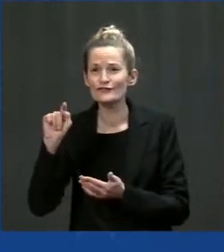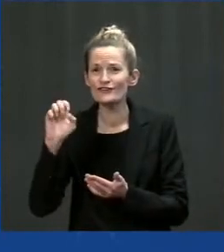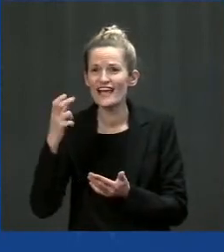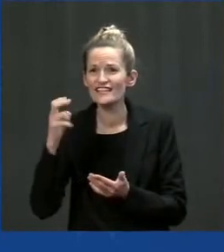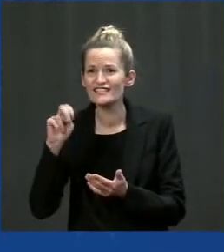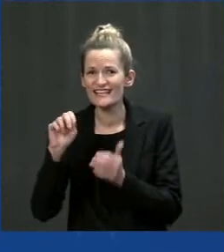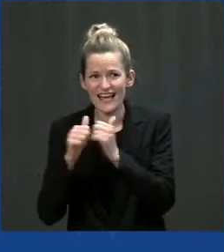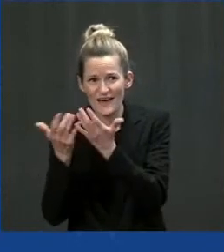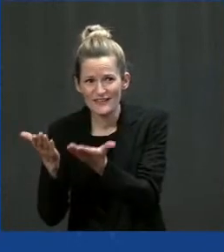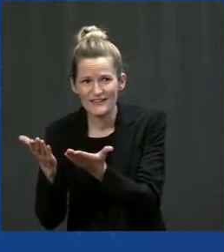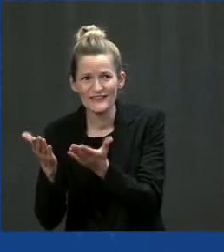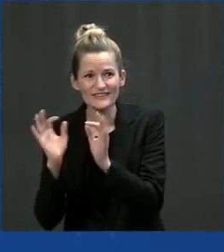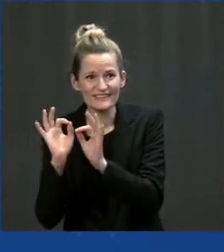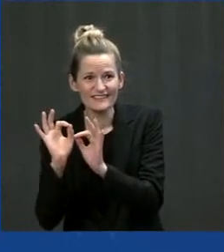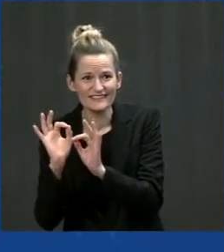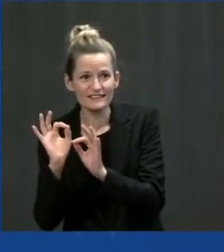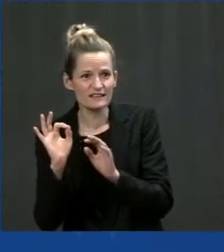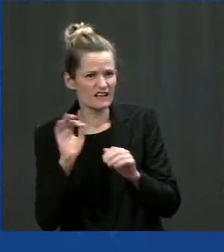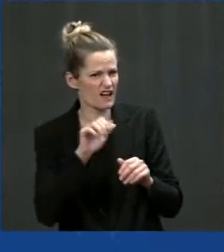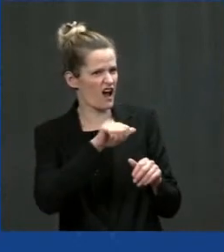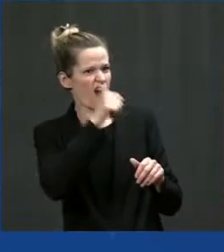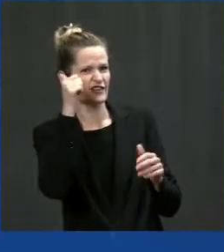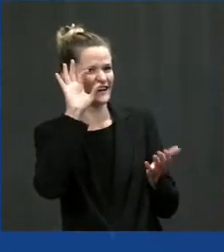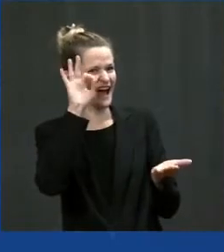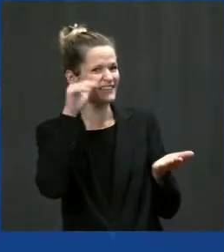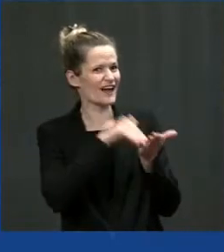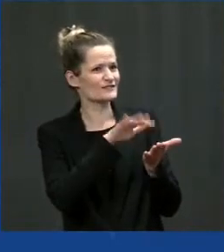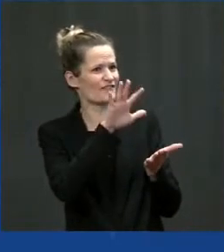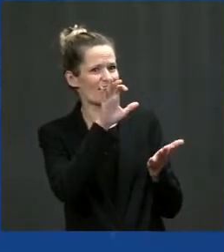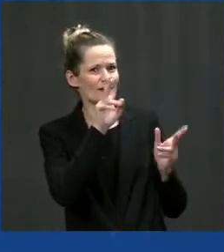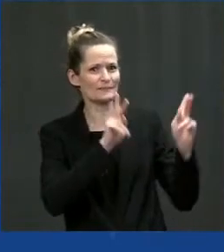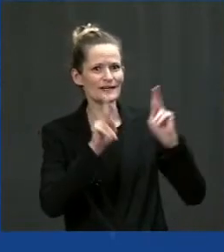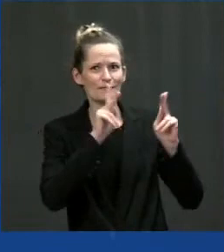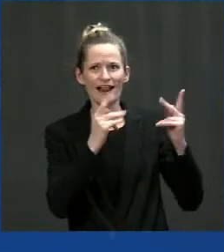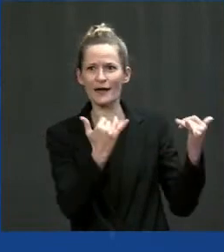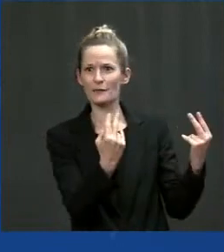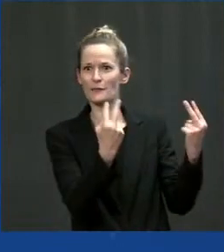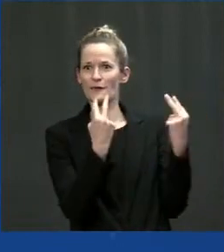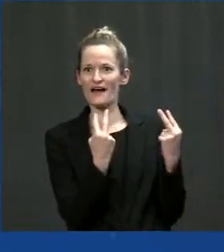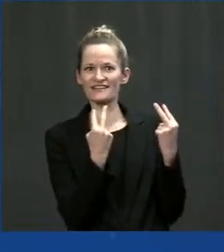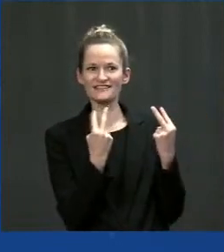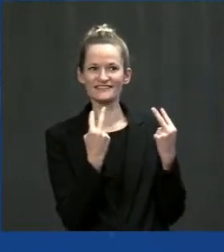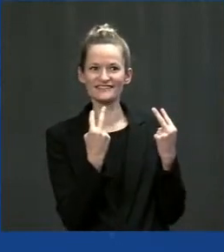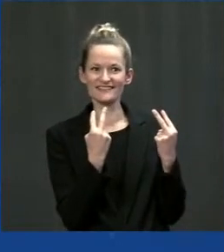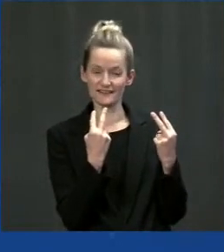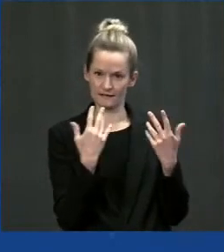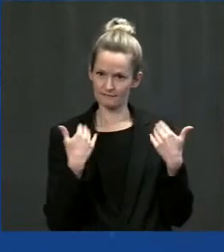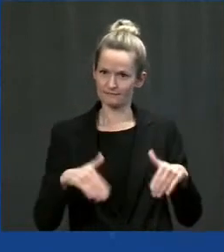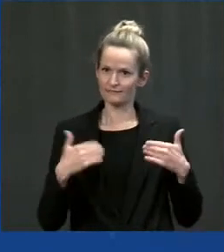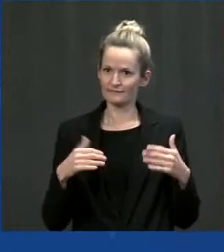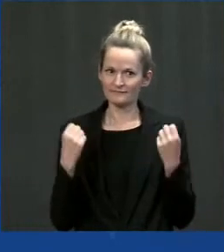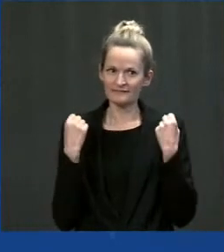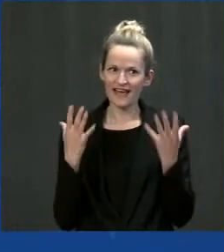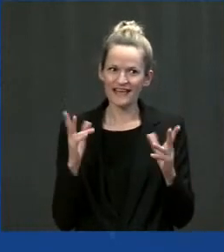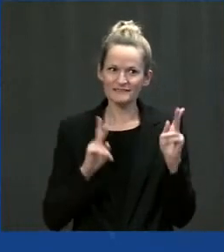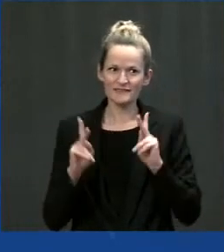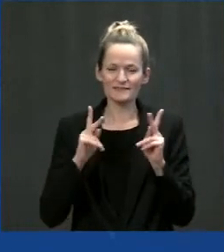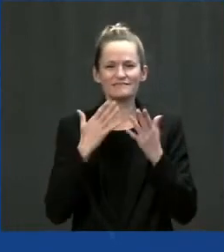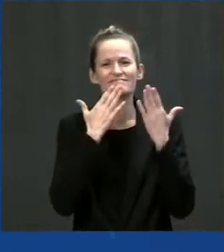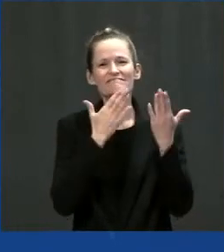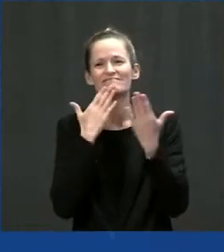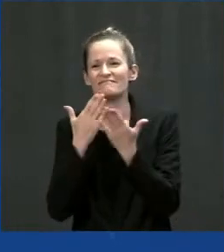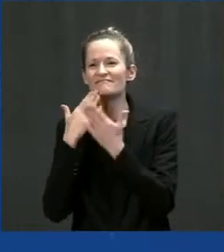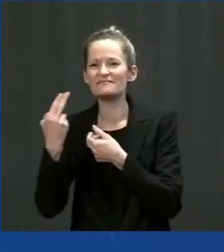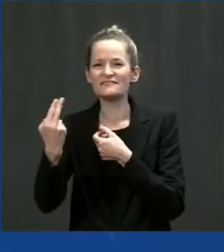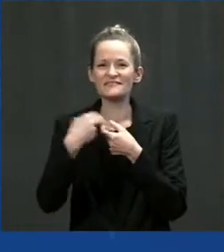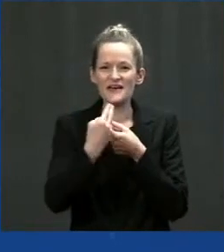95,000 people on this Zoom, but apparently there's a large number of folks. And I'm going to begin by thanking you all, all